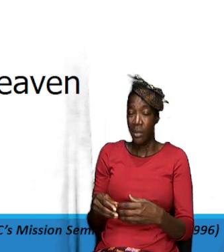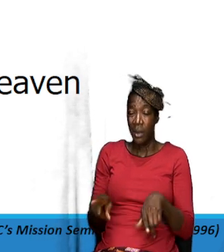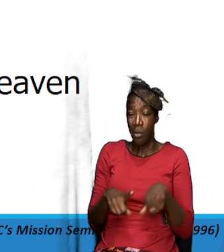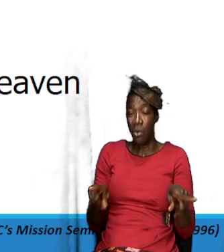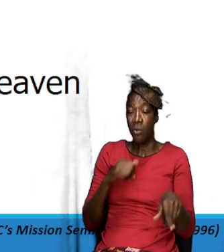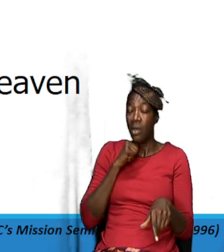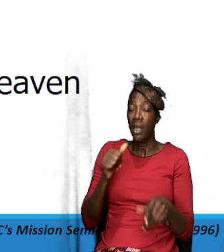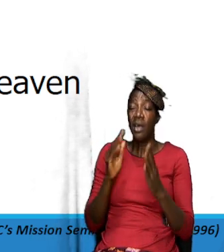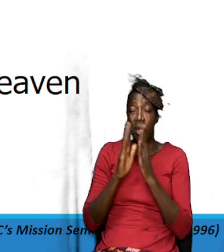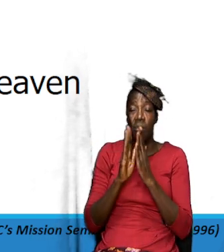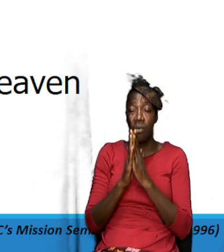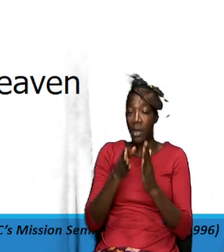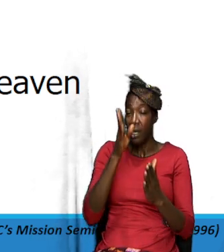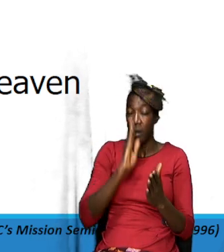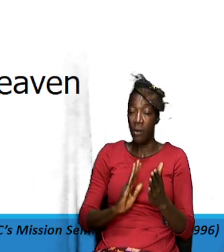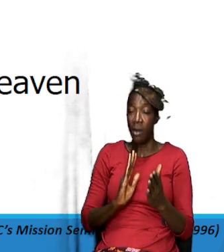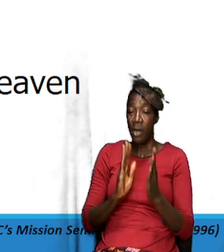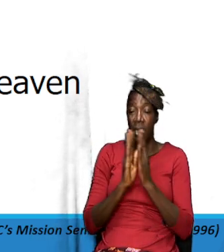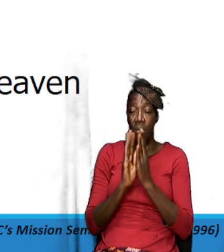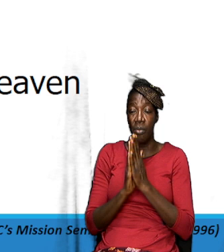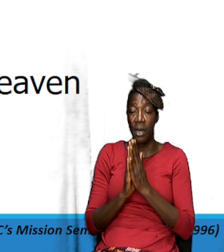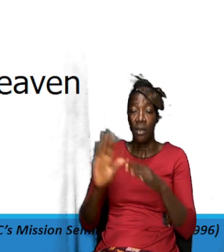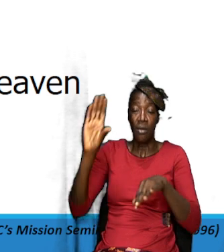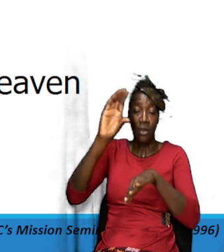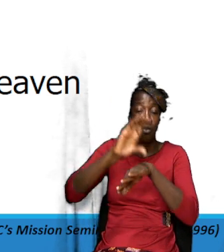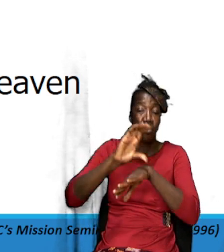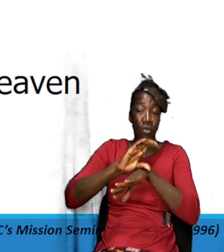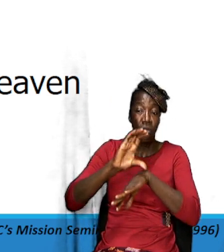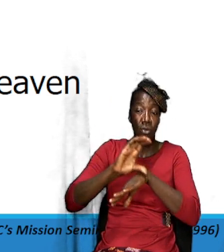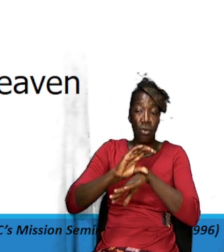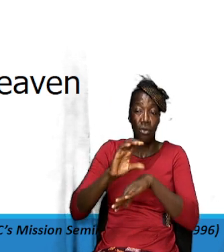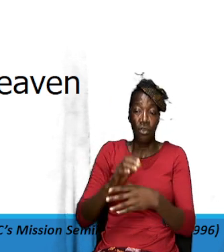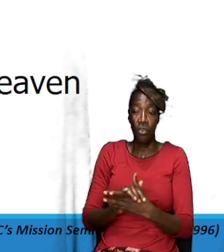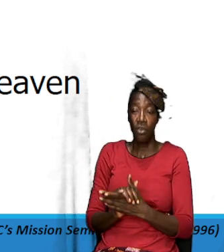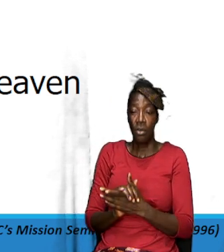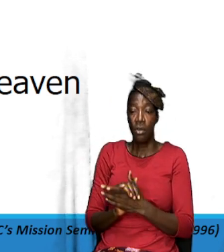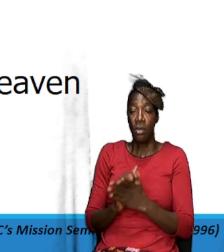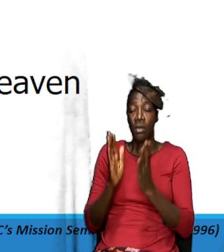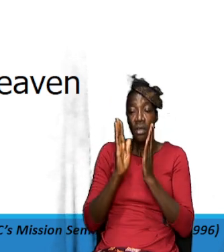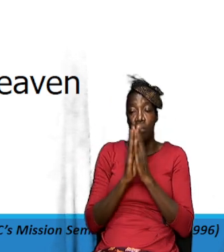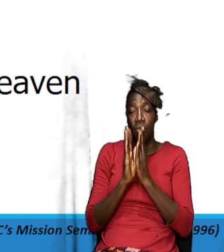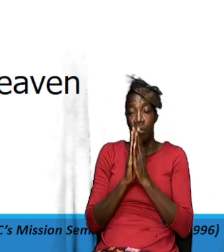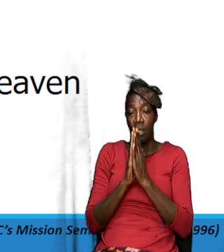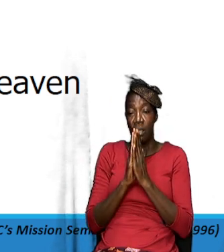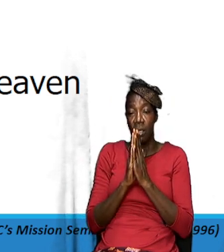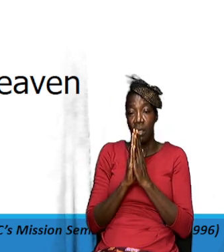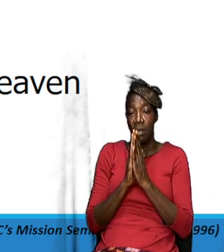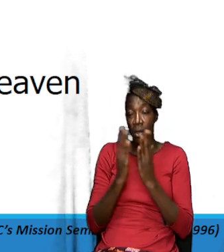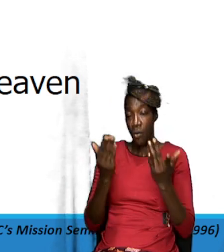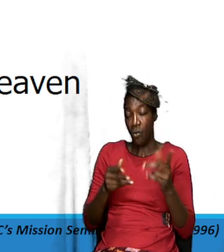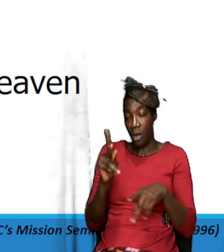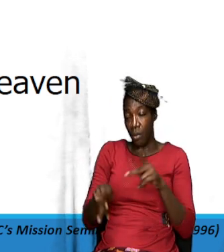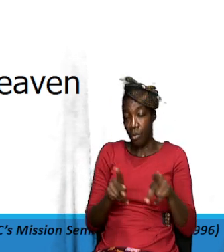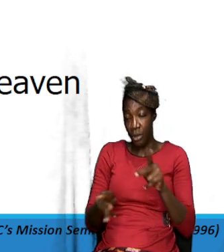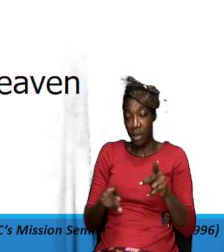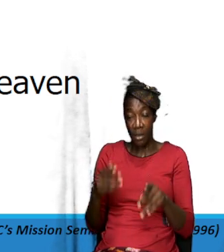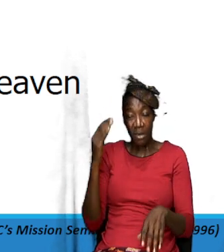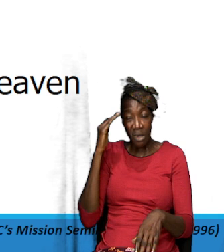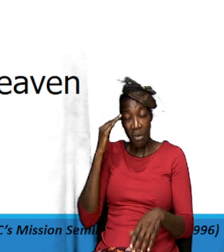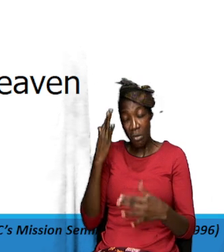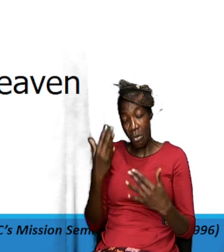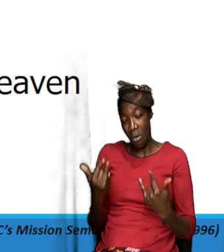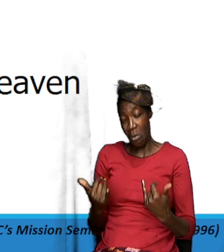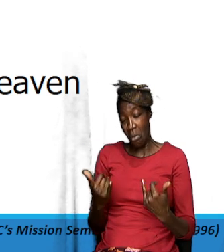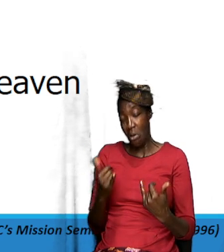God we are praying to the church you know we are praying to the church we want persons to know how well we can pray